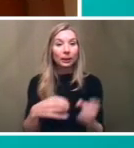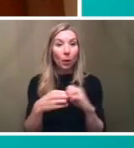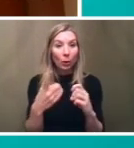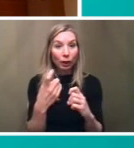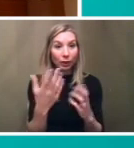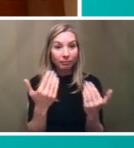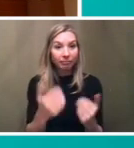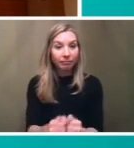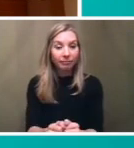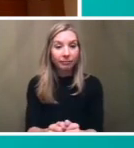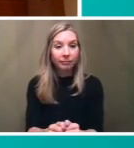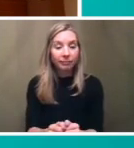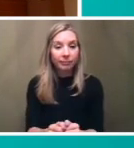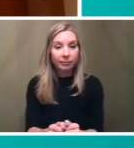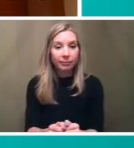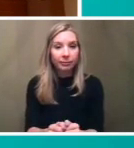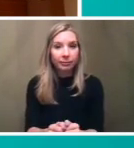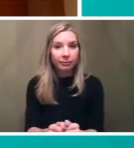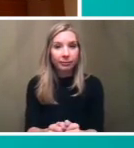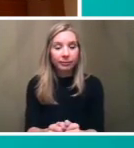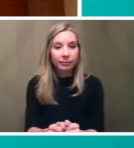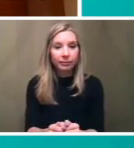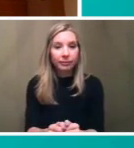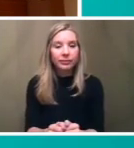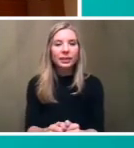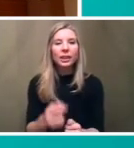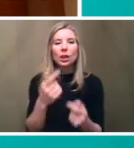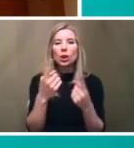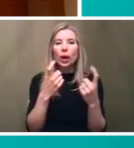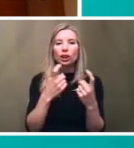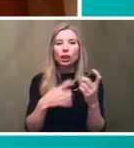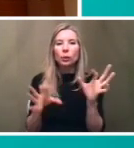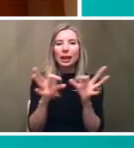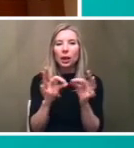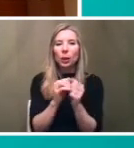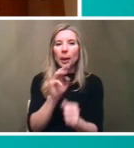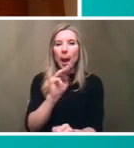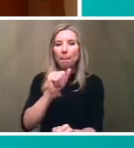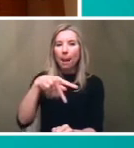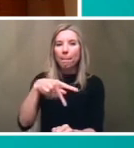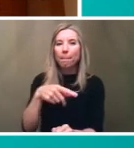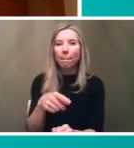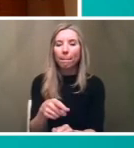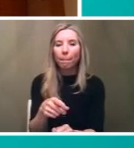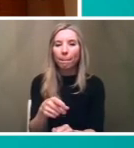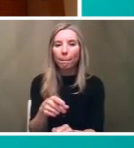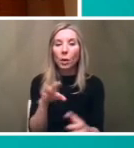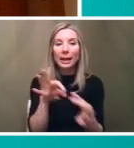we have another question that i think was related to the maps that you had shown about population